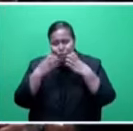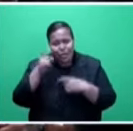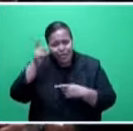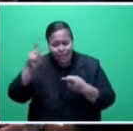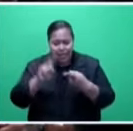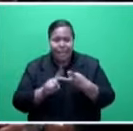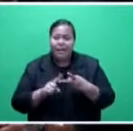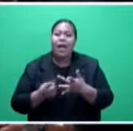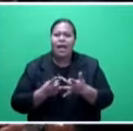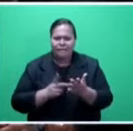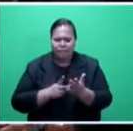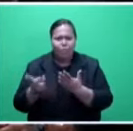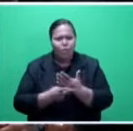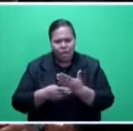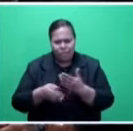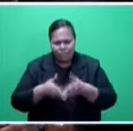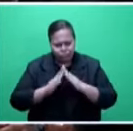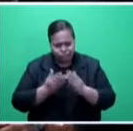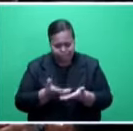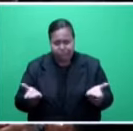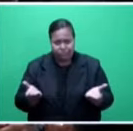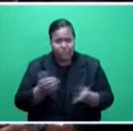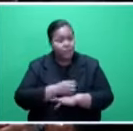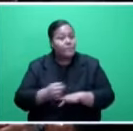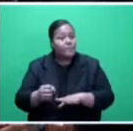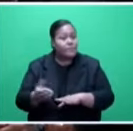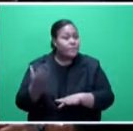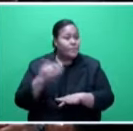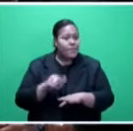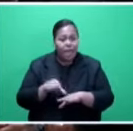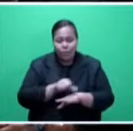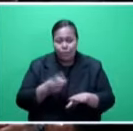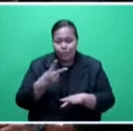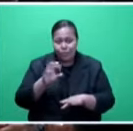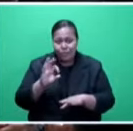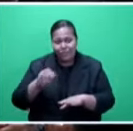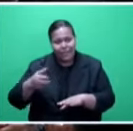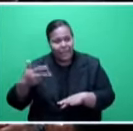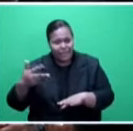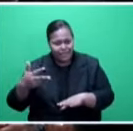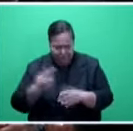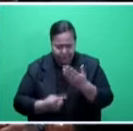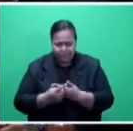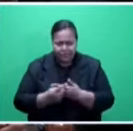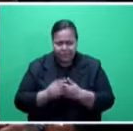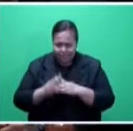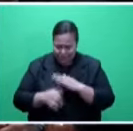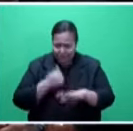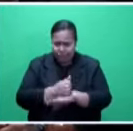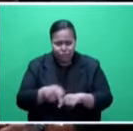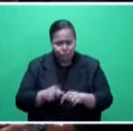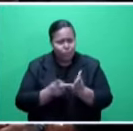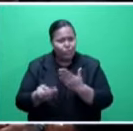programs that were rolled out in late April 2018? To end, Mr. Speaker,